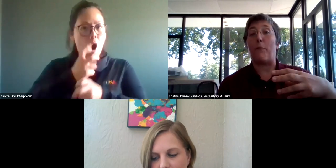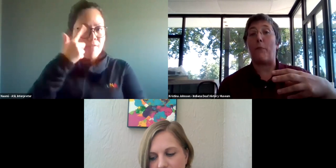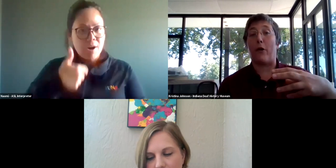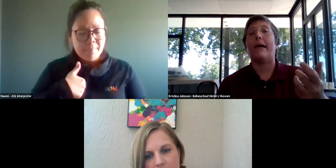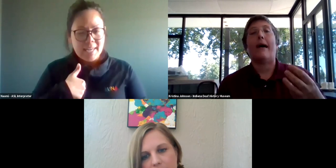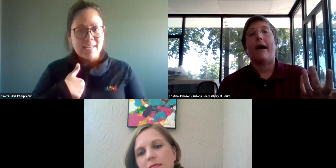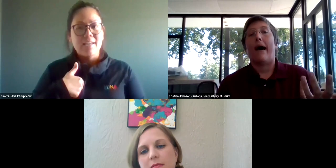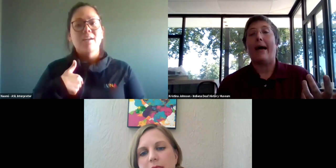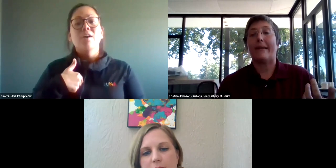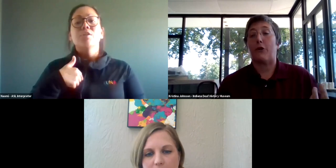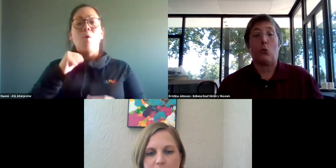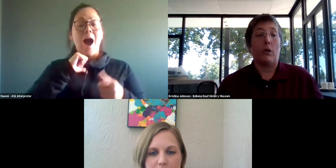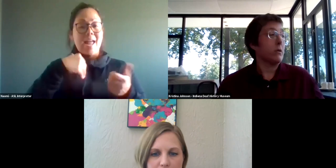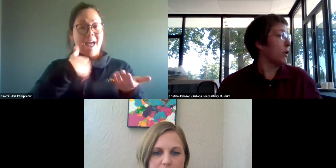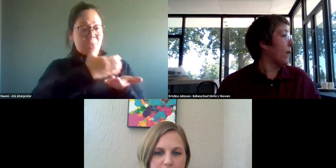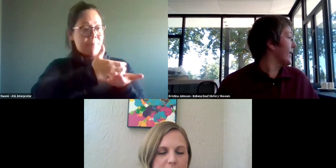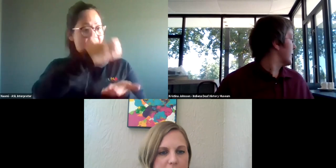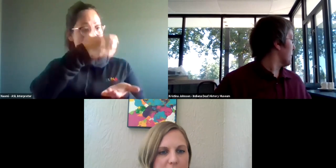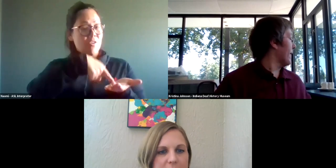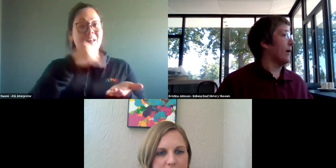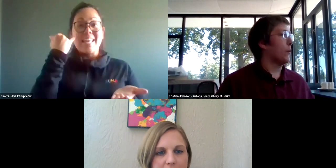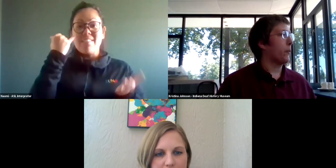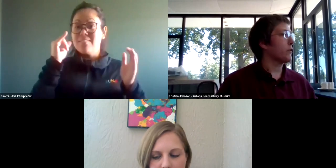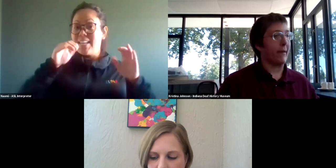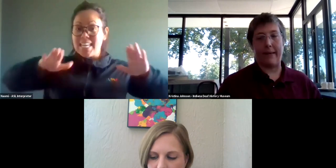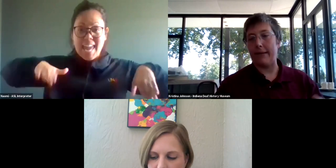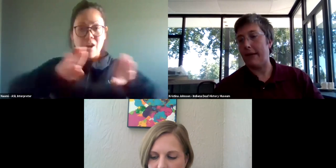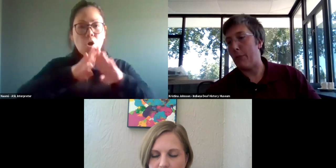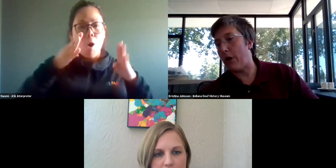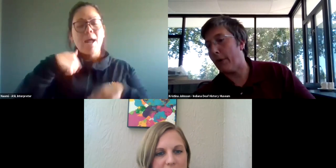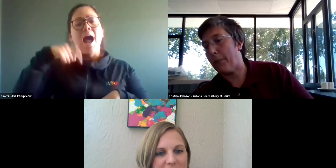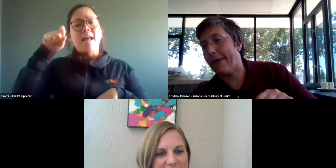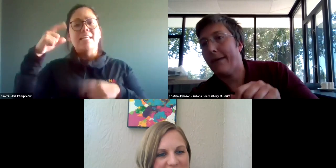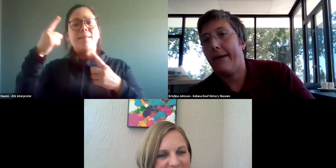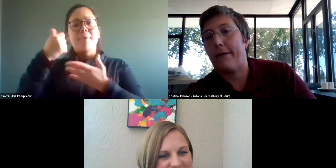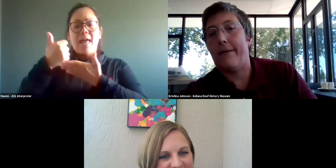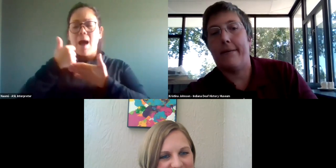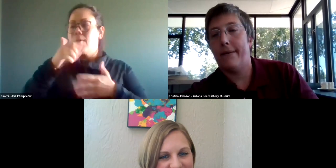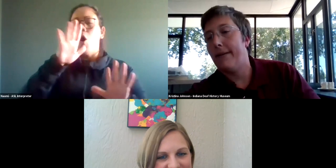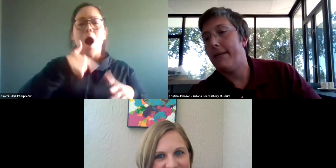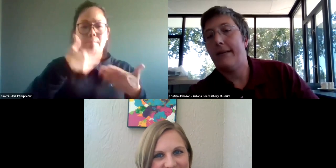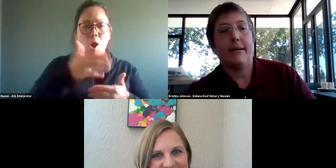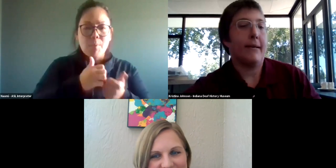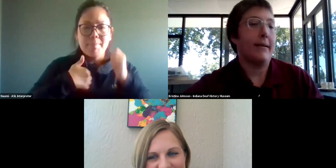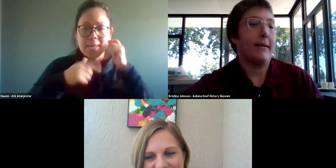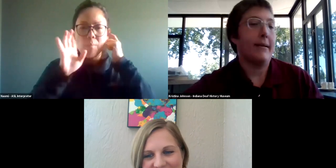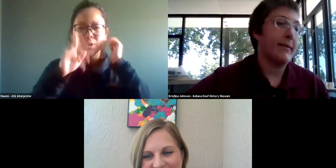bottle that has not been opened yet, I need a tool, you know, I need something to help. Where's my thing? I brought it with me. Hang on.